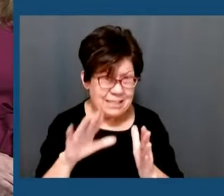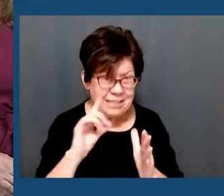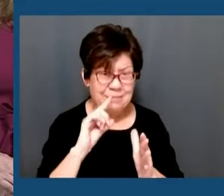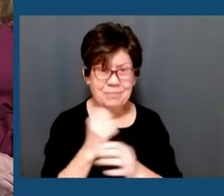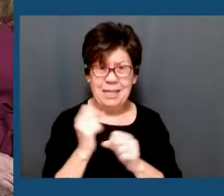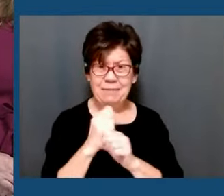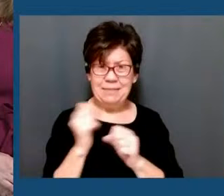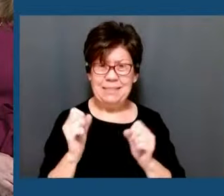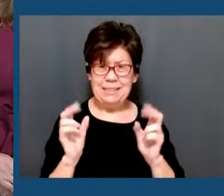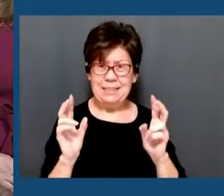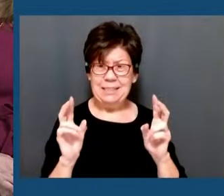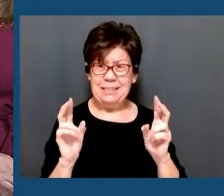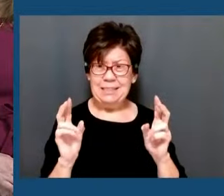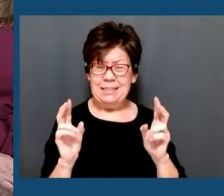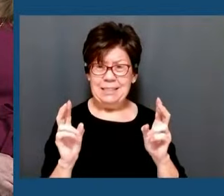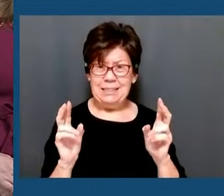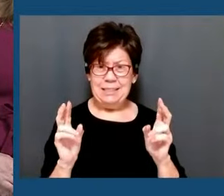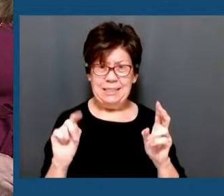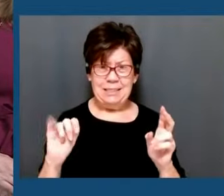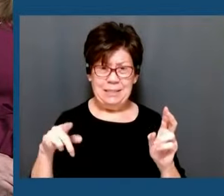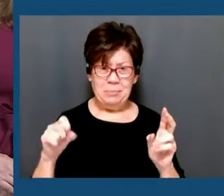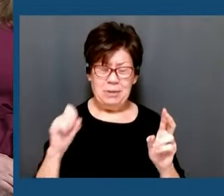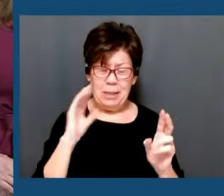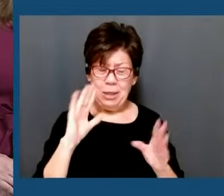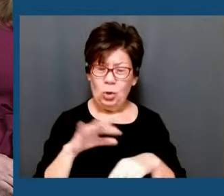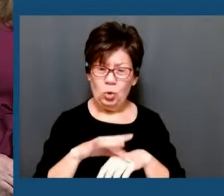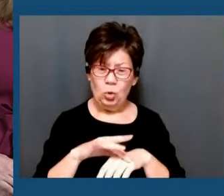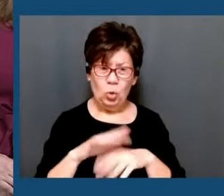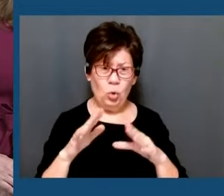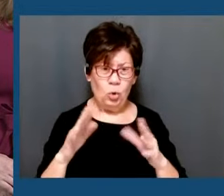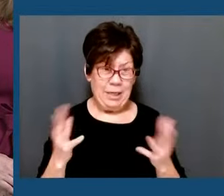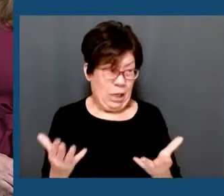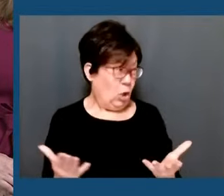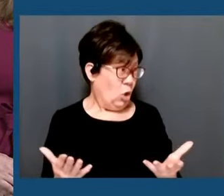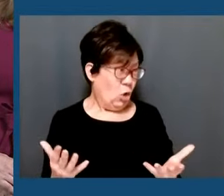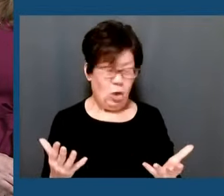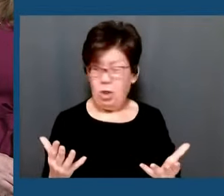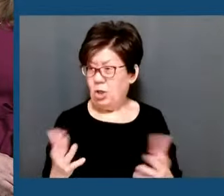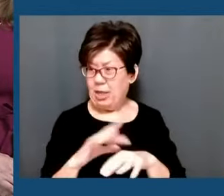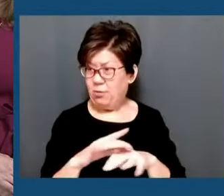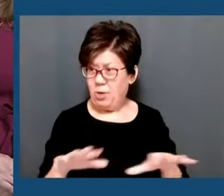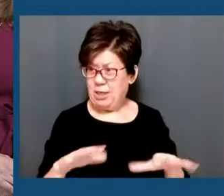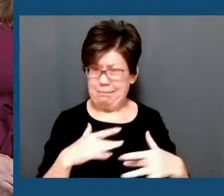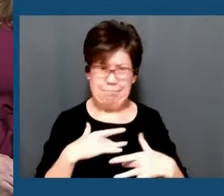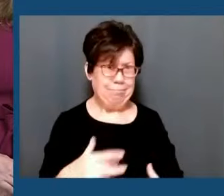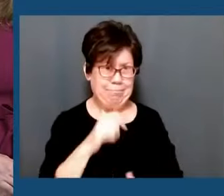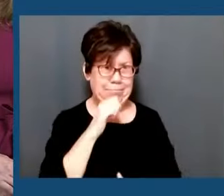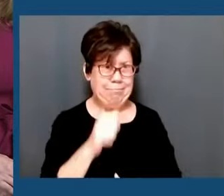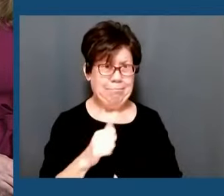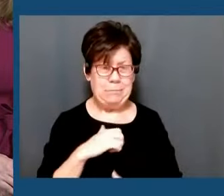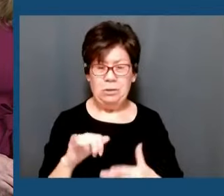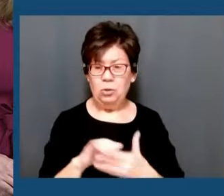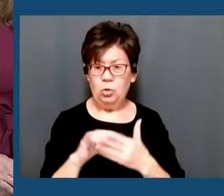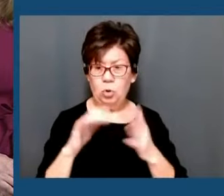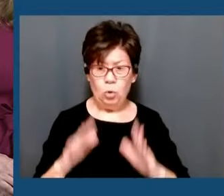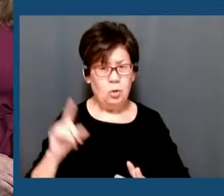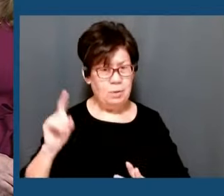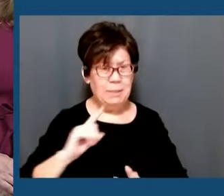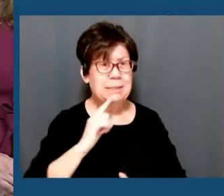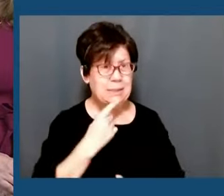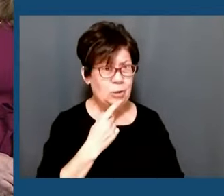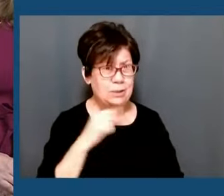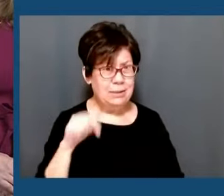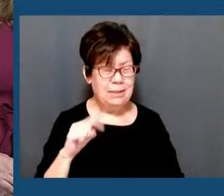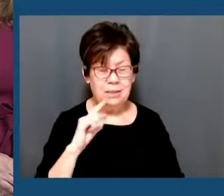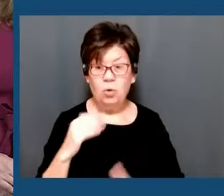New Yorkers are not accustomed to having earthquakes in our state. And everyone should continue to take this seriously. If there is an aftershock,